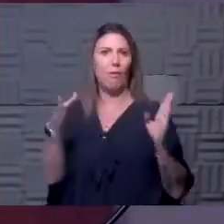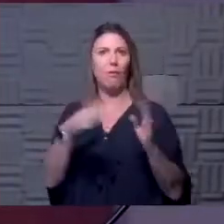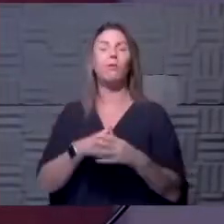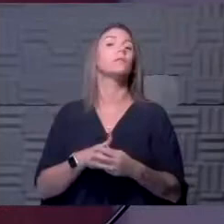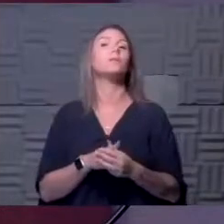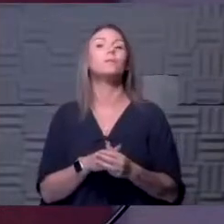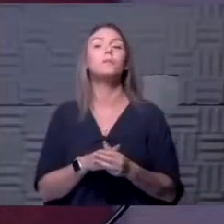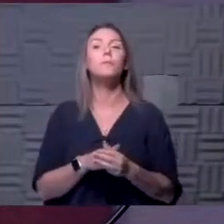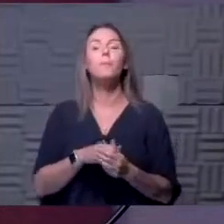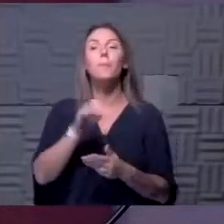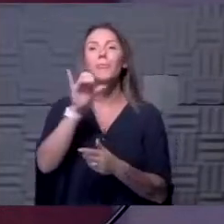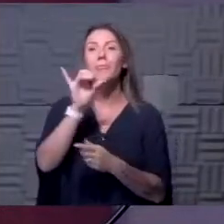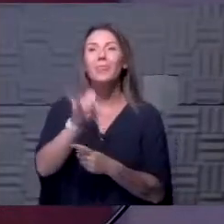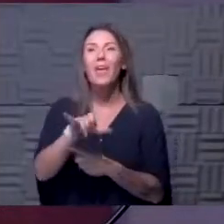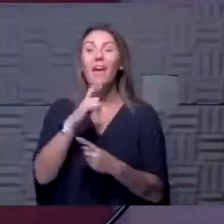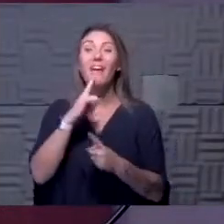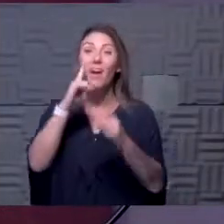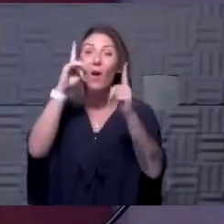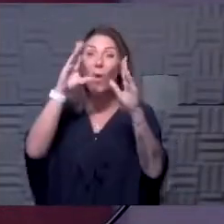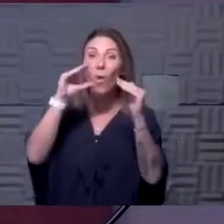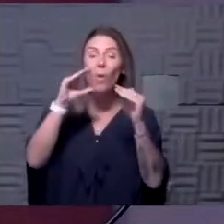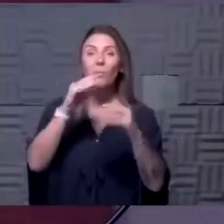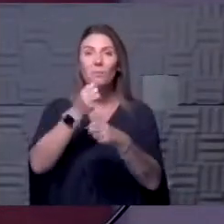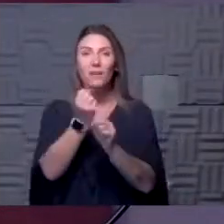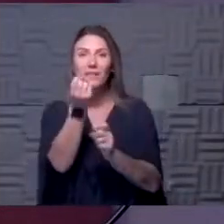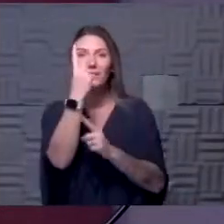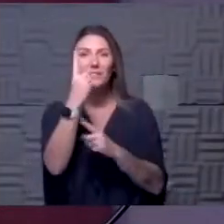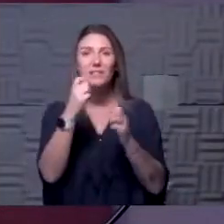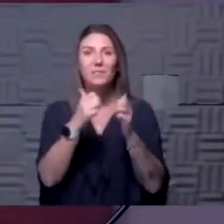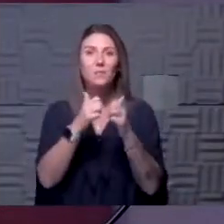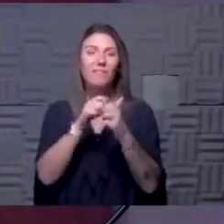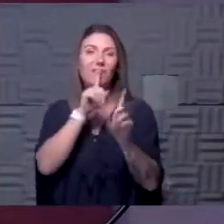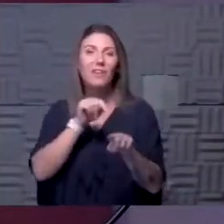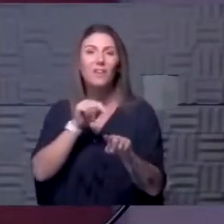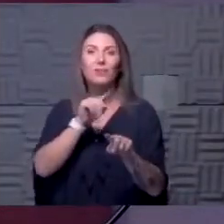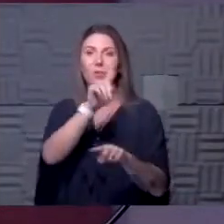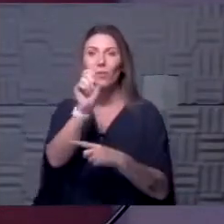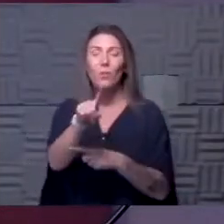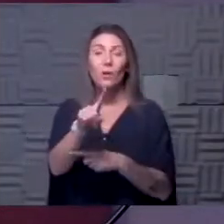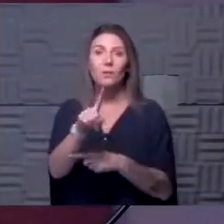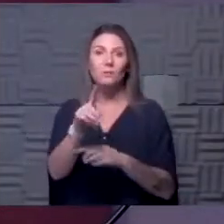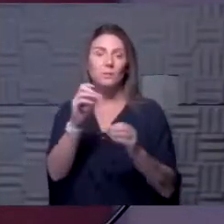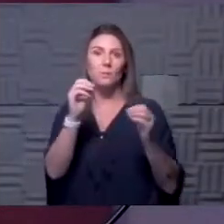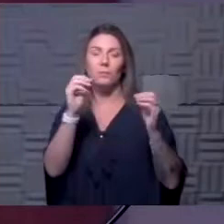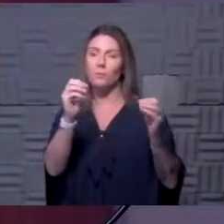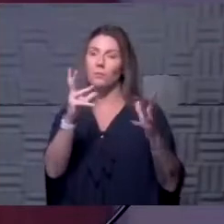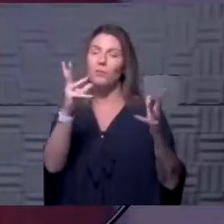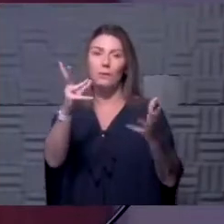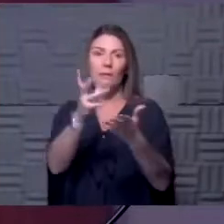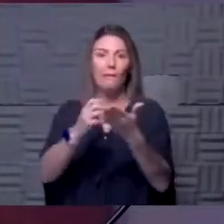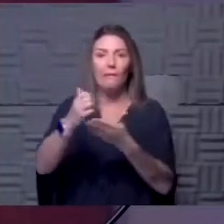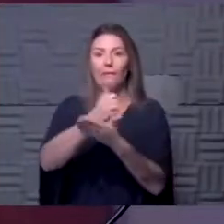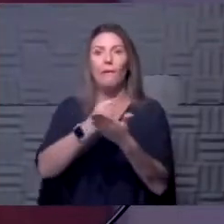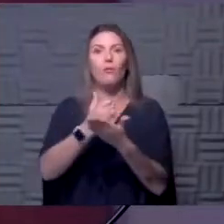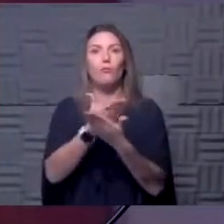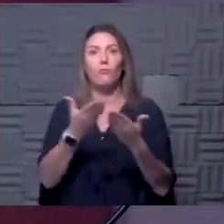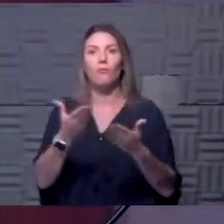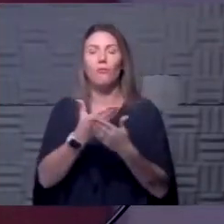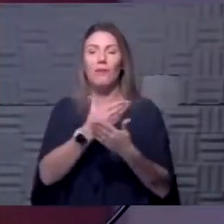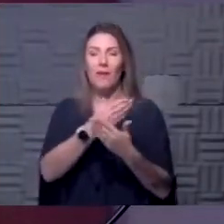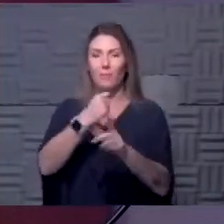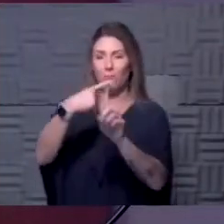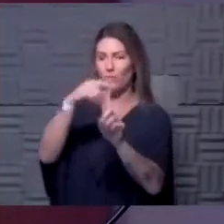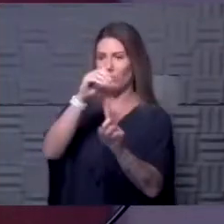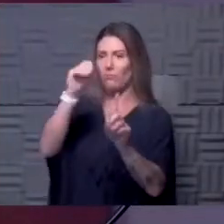So I think that, I hope that makes sense as far as an answer to the question. No doubt, gating mechanisms, even the percent